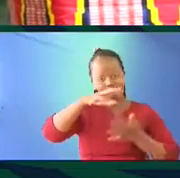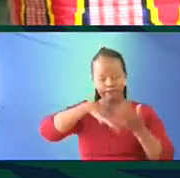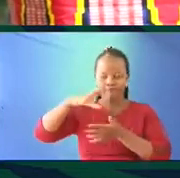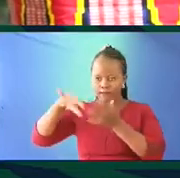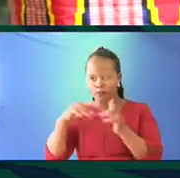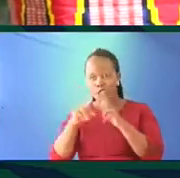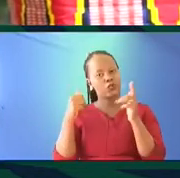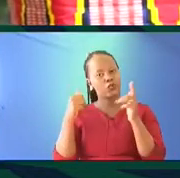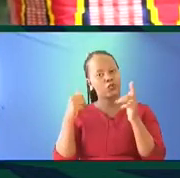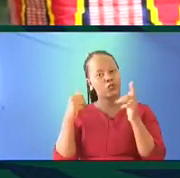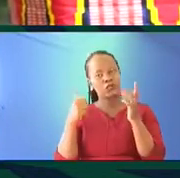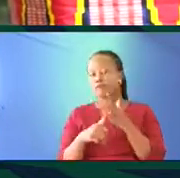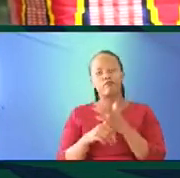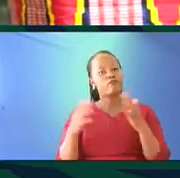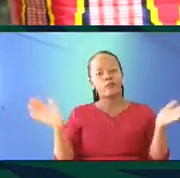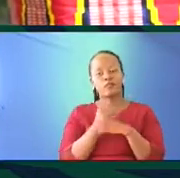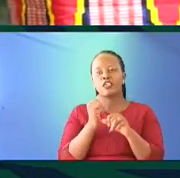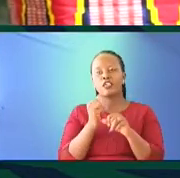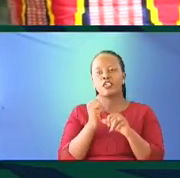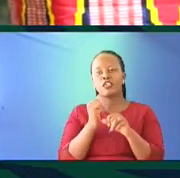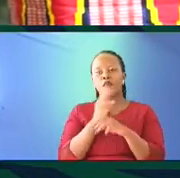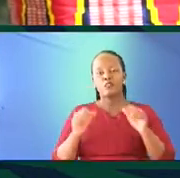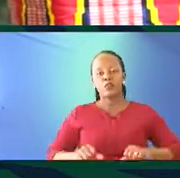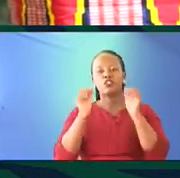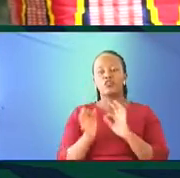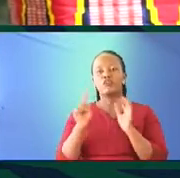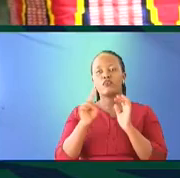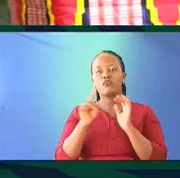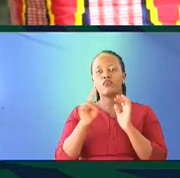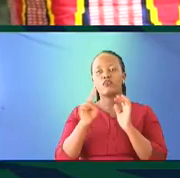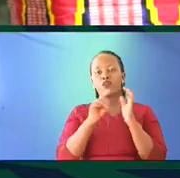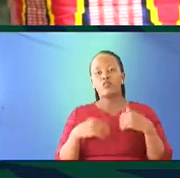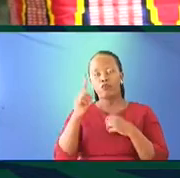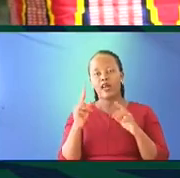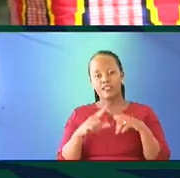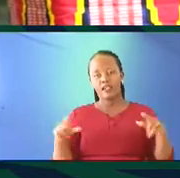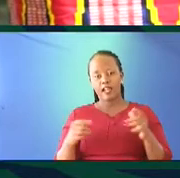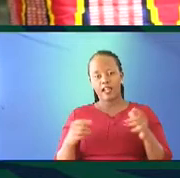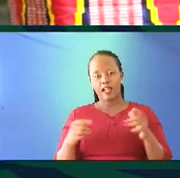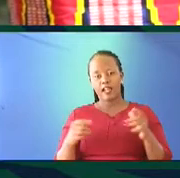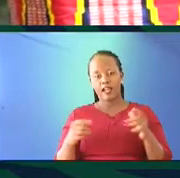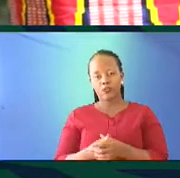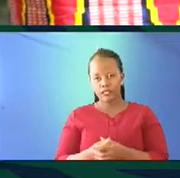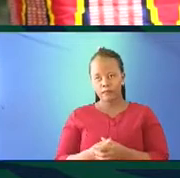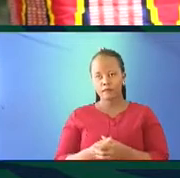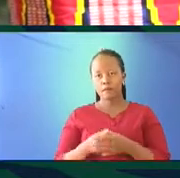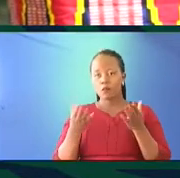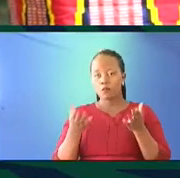Because they are problematic. We cannot run a nation if we have only so many languages. Now,